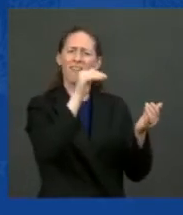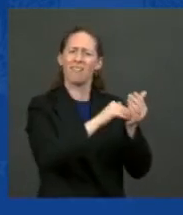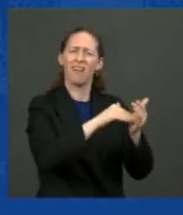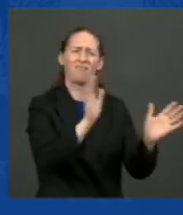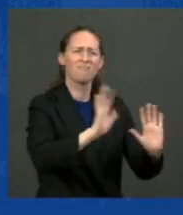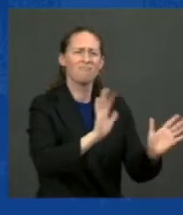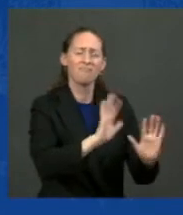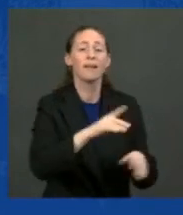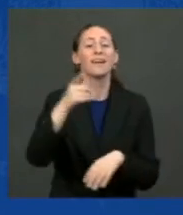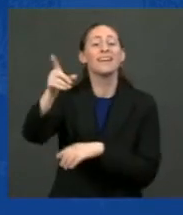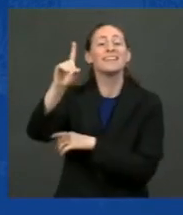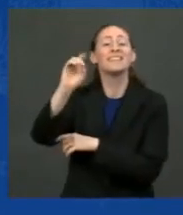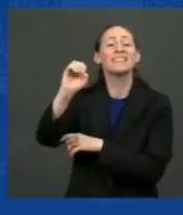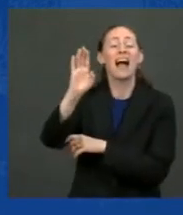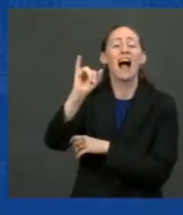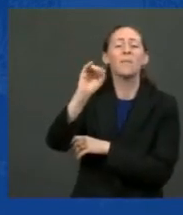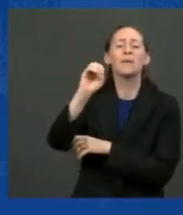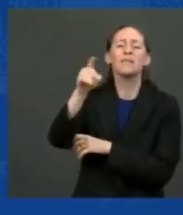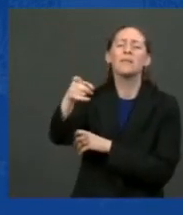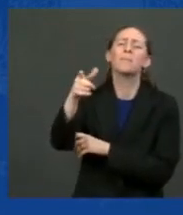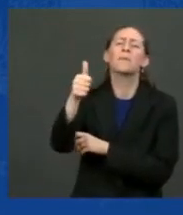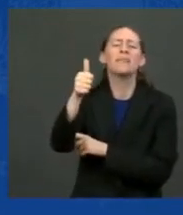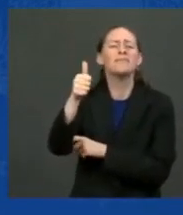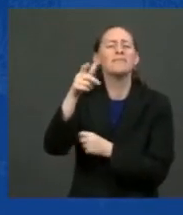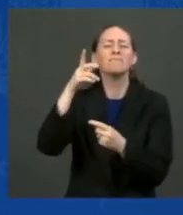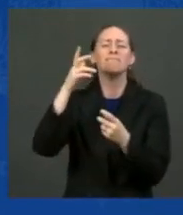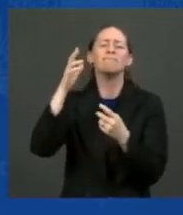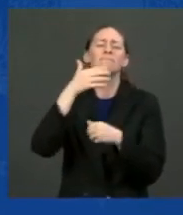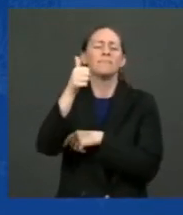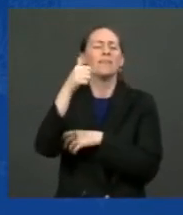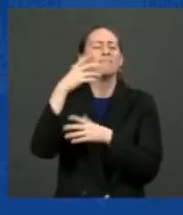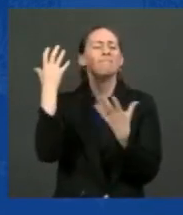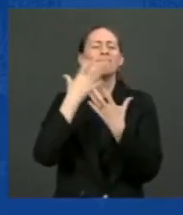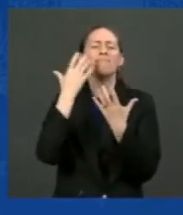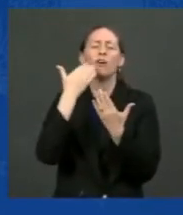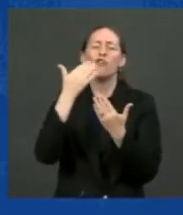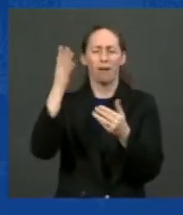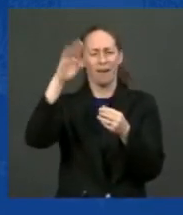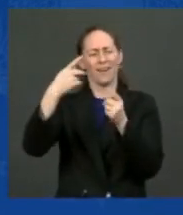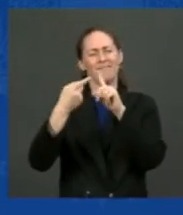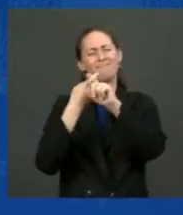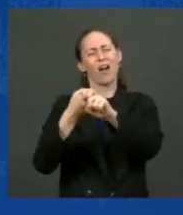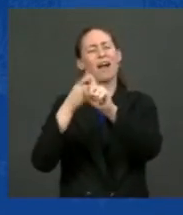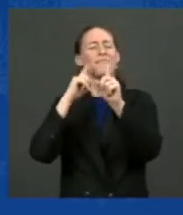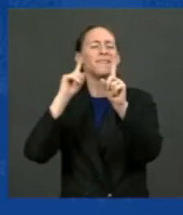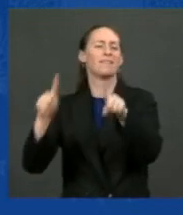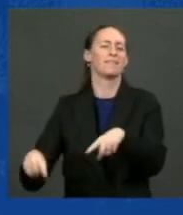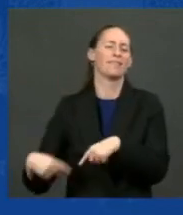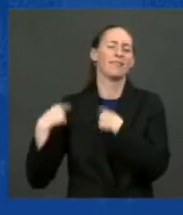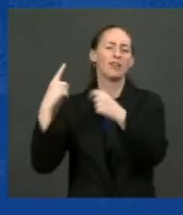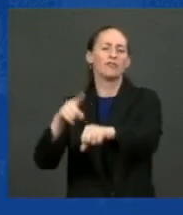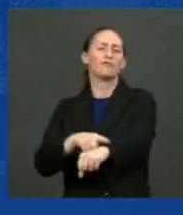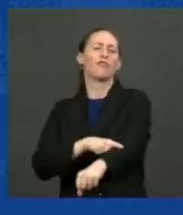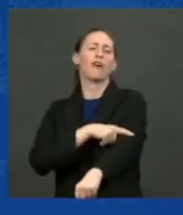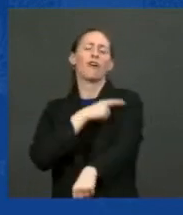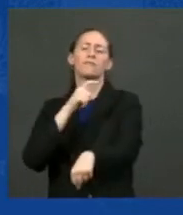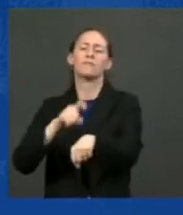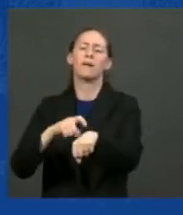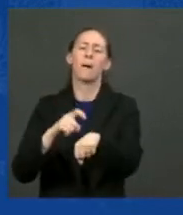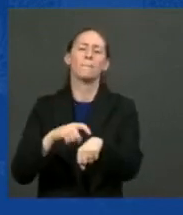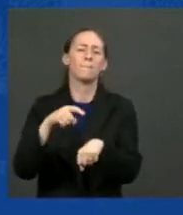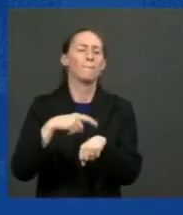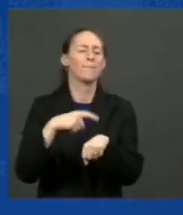You and John have been so friends of mine. You've been for so, so long. You've stepped in and taken over in a way that I think has